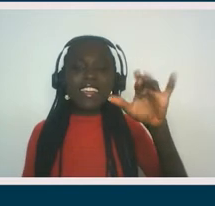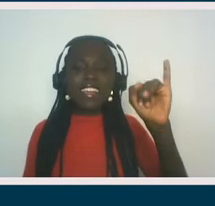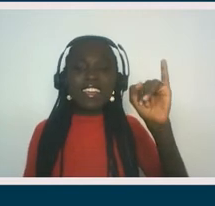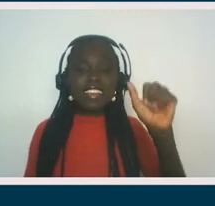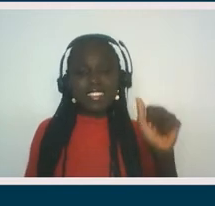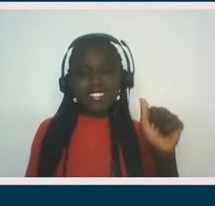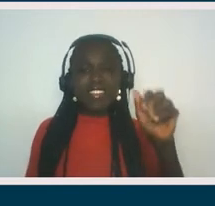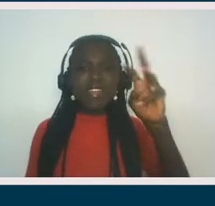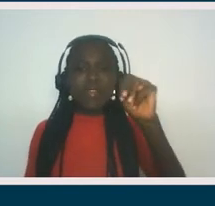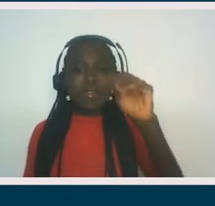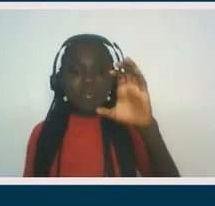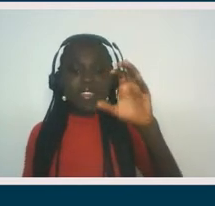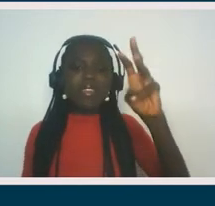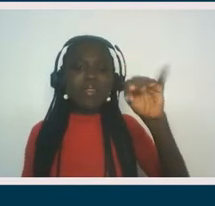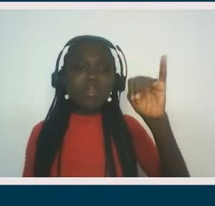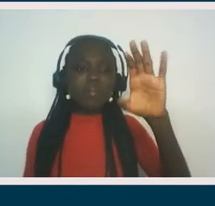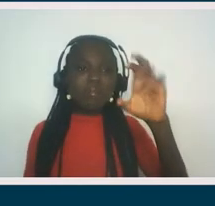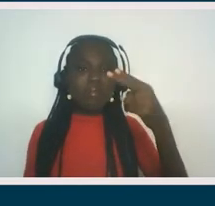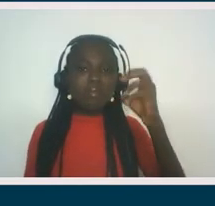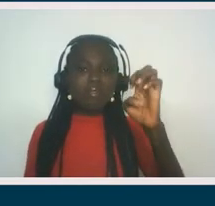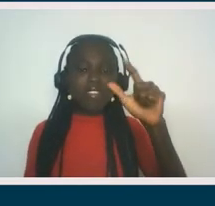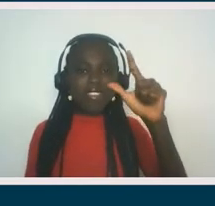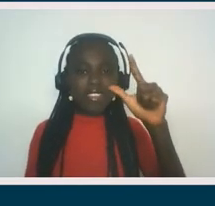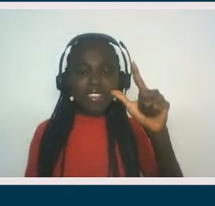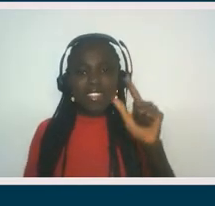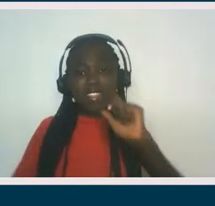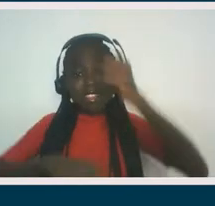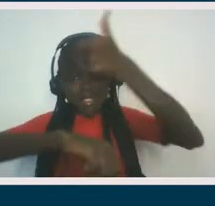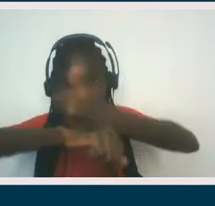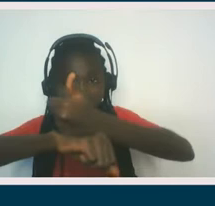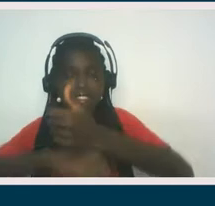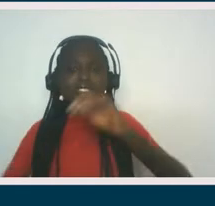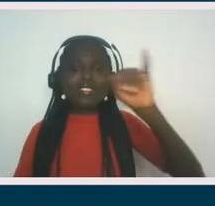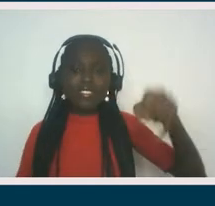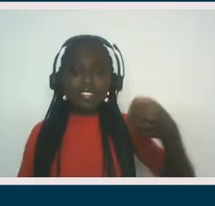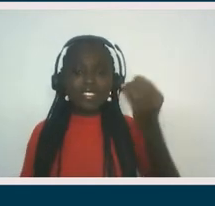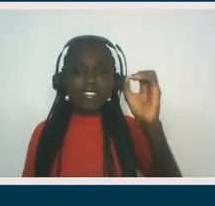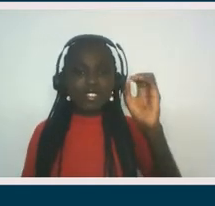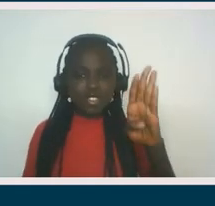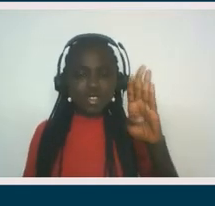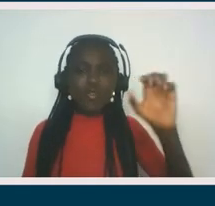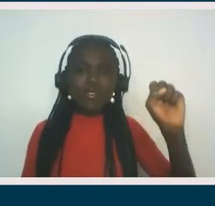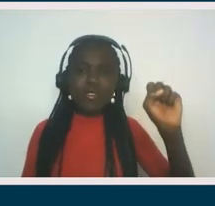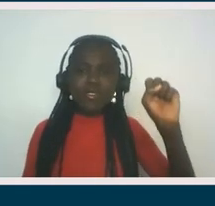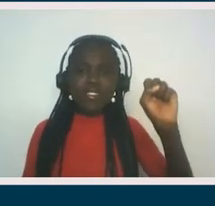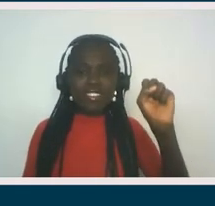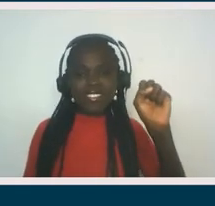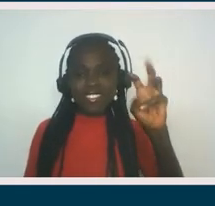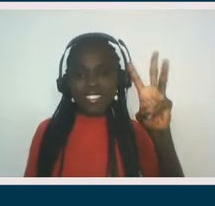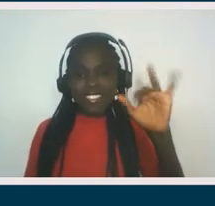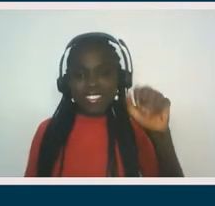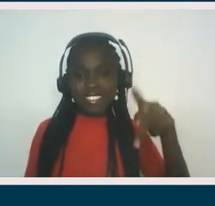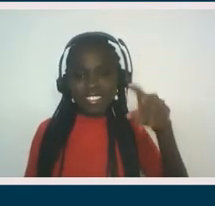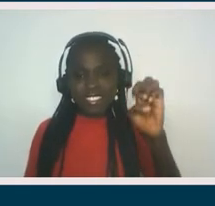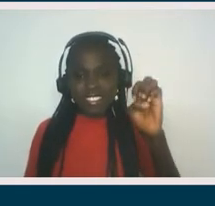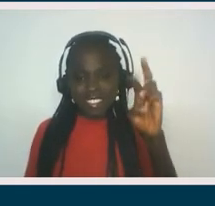Jobswiper. And her tech startup, Jobswiper, believes that every seat at the board table can and